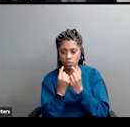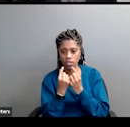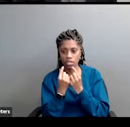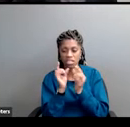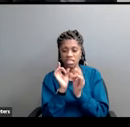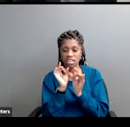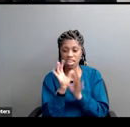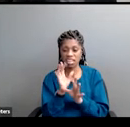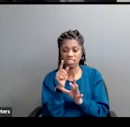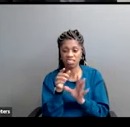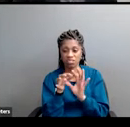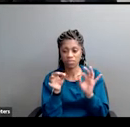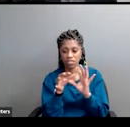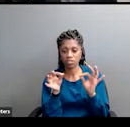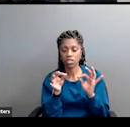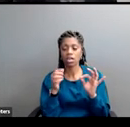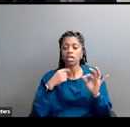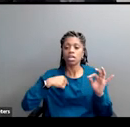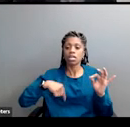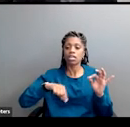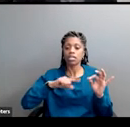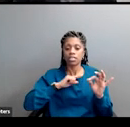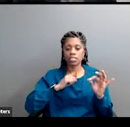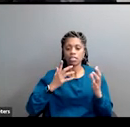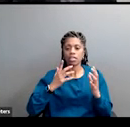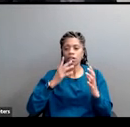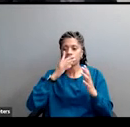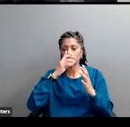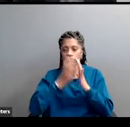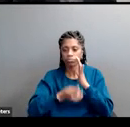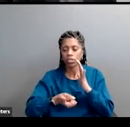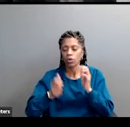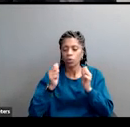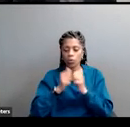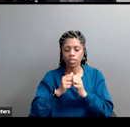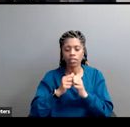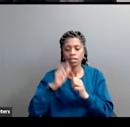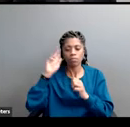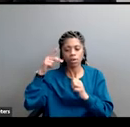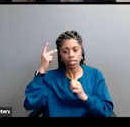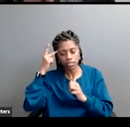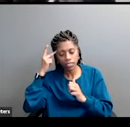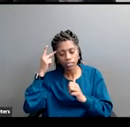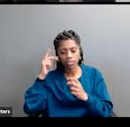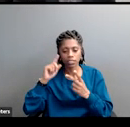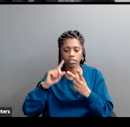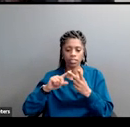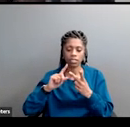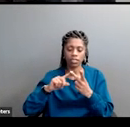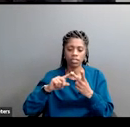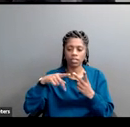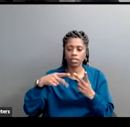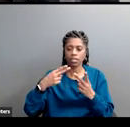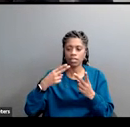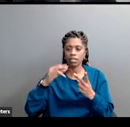professionally in politics, organizing, and philanthropy. Professionally. We hated this message.